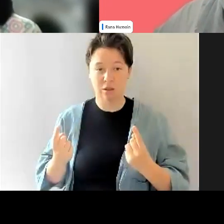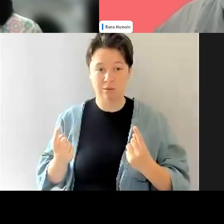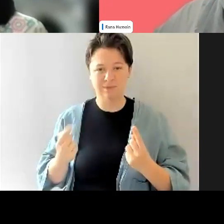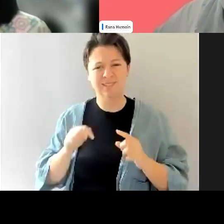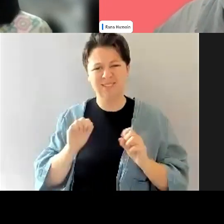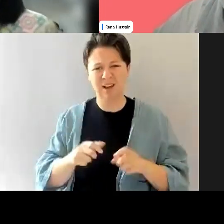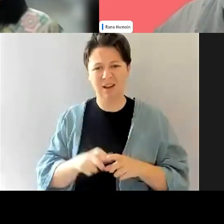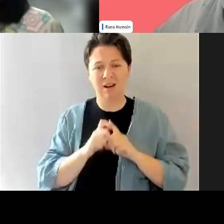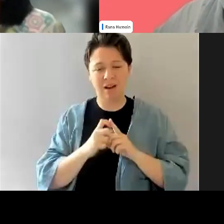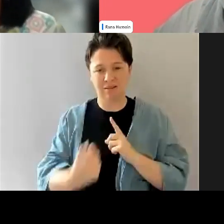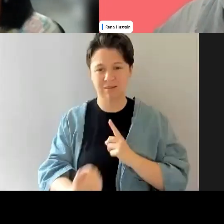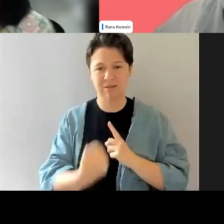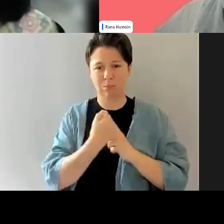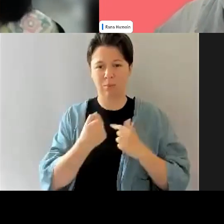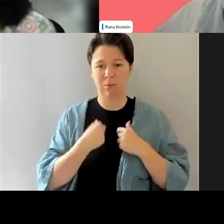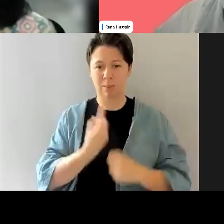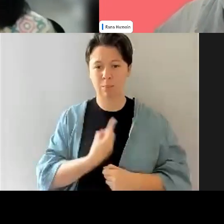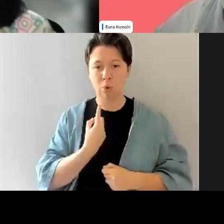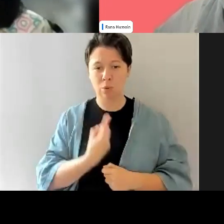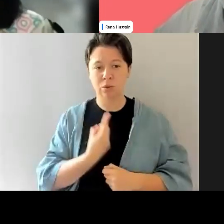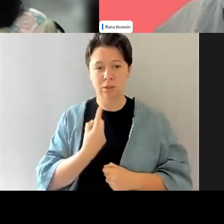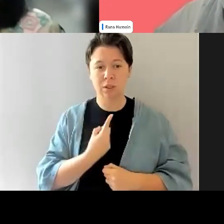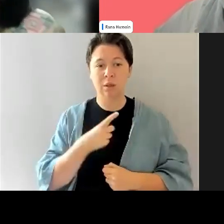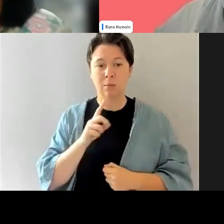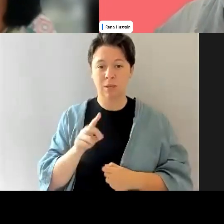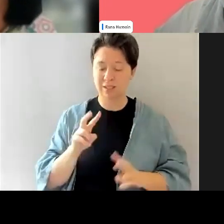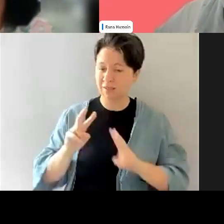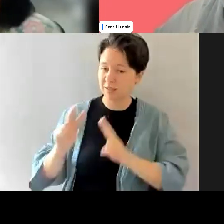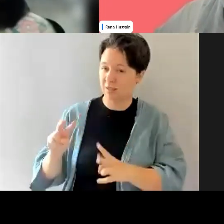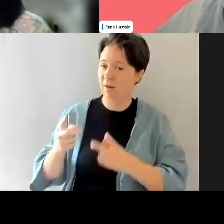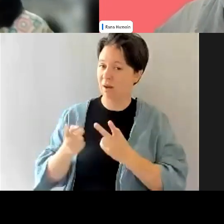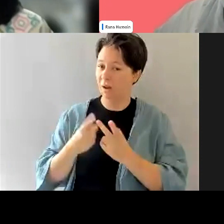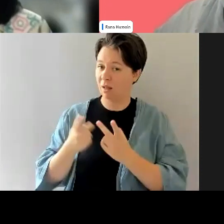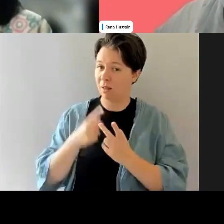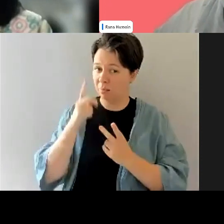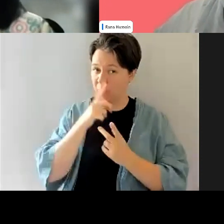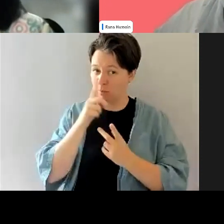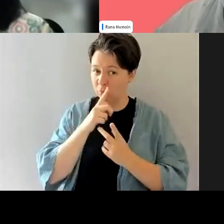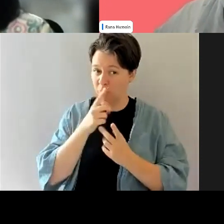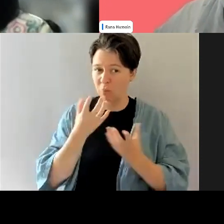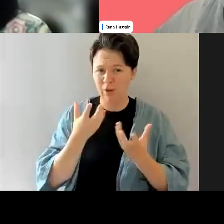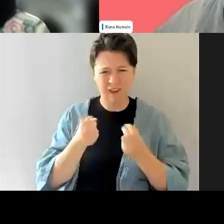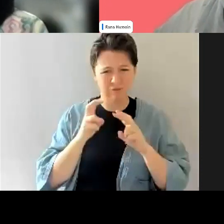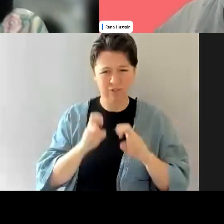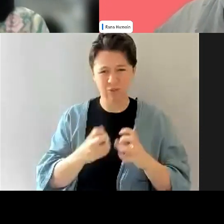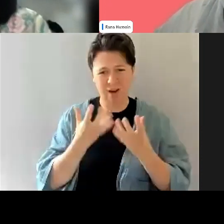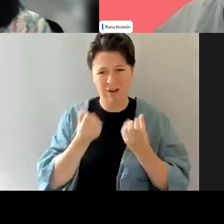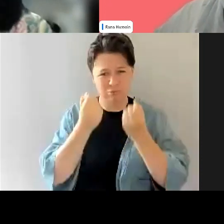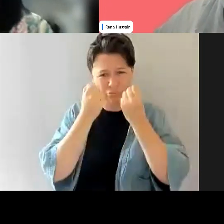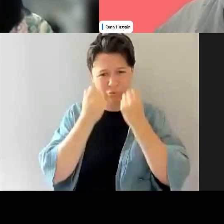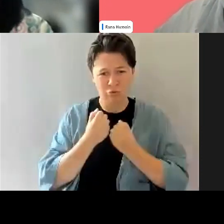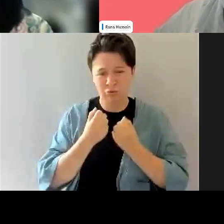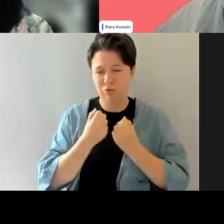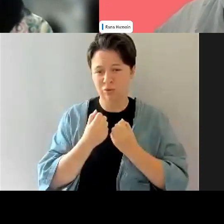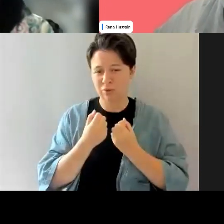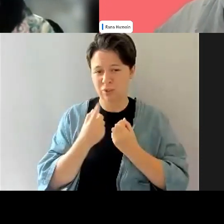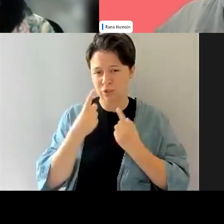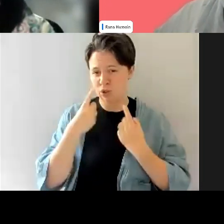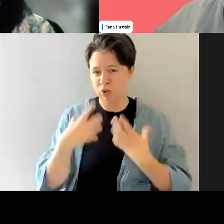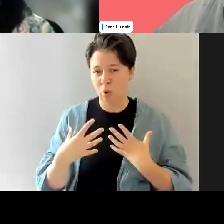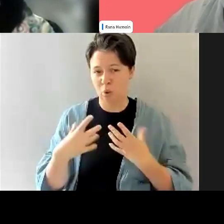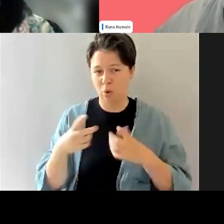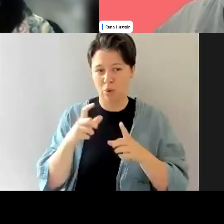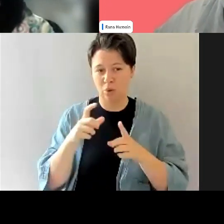you, you see someone's really close to you who does, um, you know, and there's research and evidence and all that kind of stuff that suggests that, um, culturally